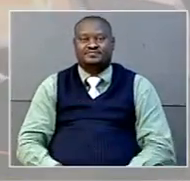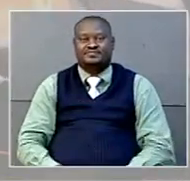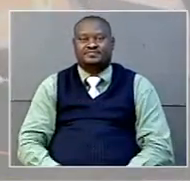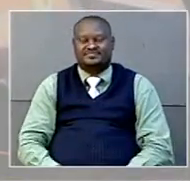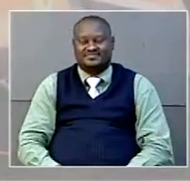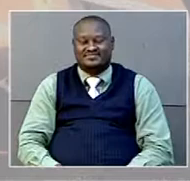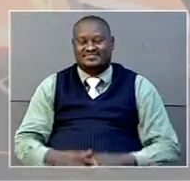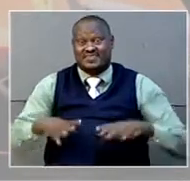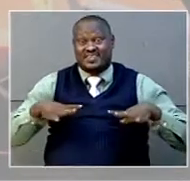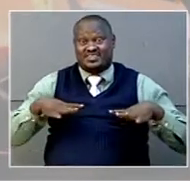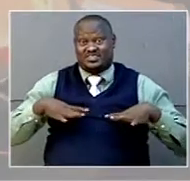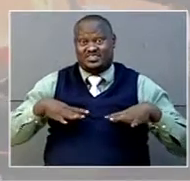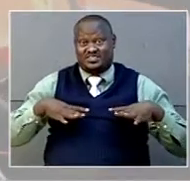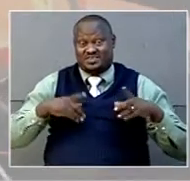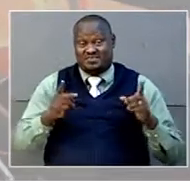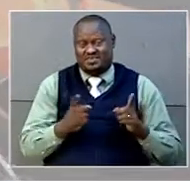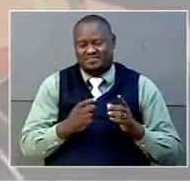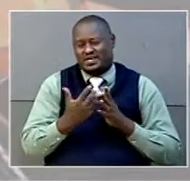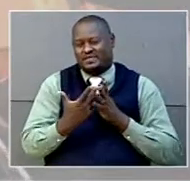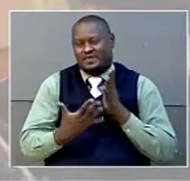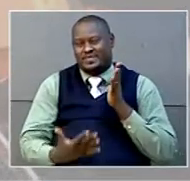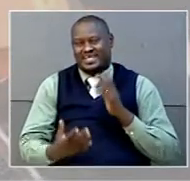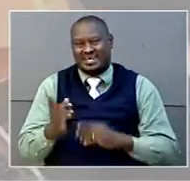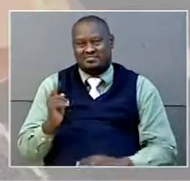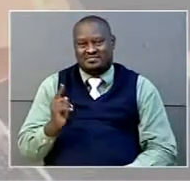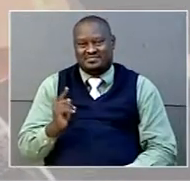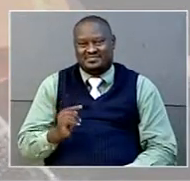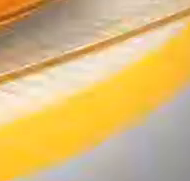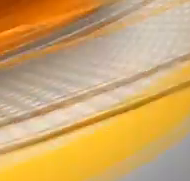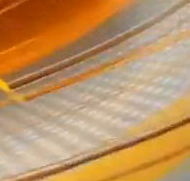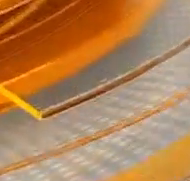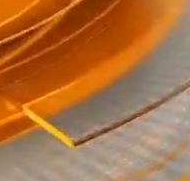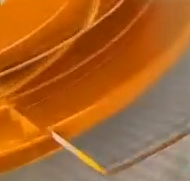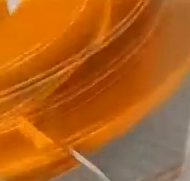News Tonight will take a short break, but we've got a lot more lined up for you. Do stay with us.